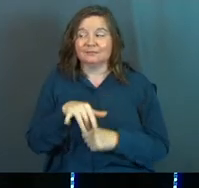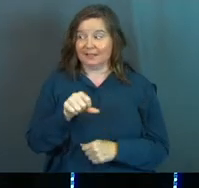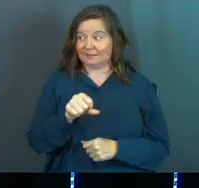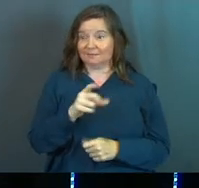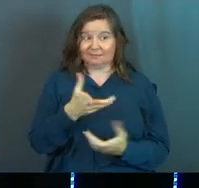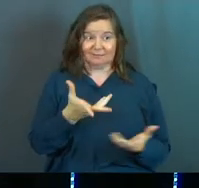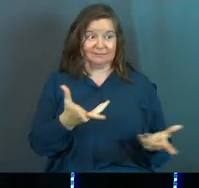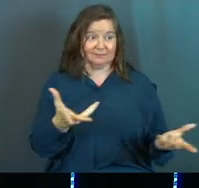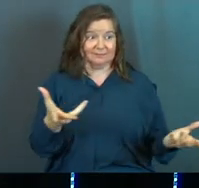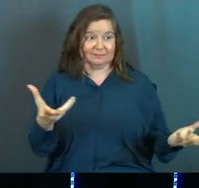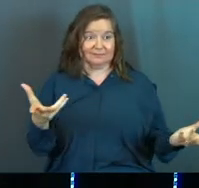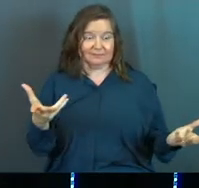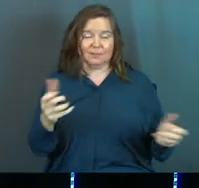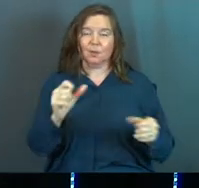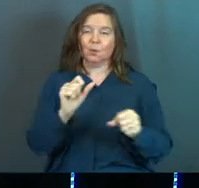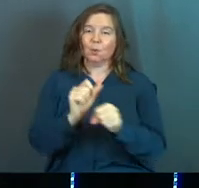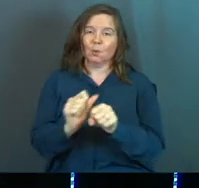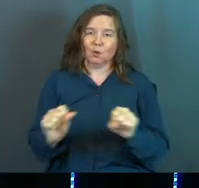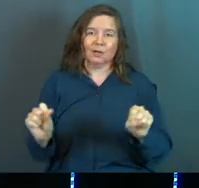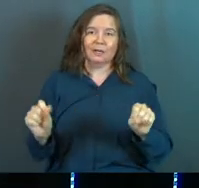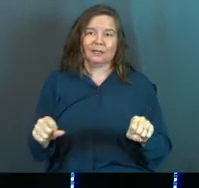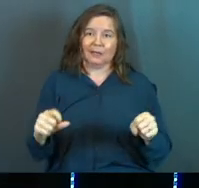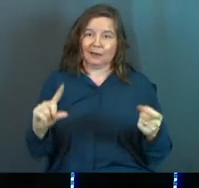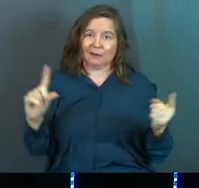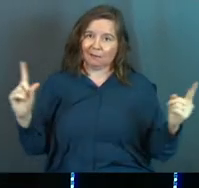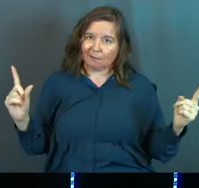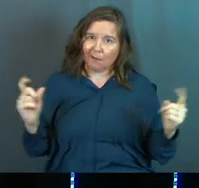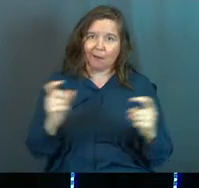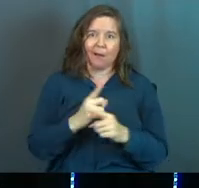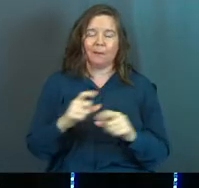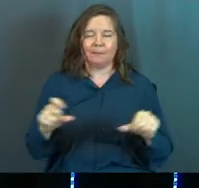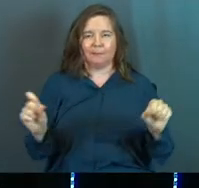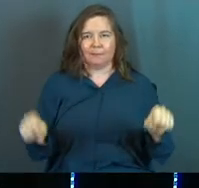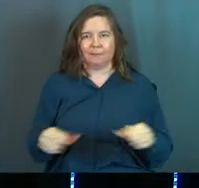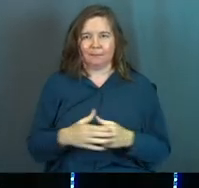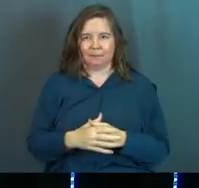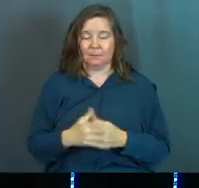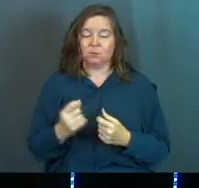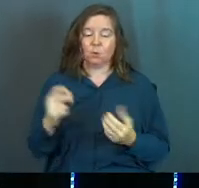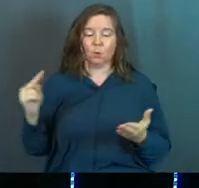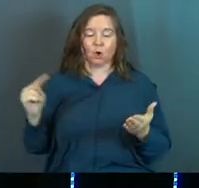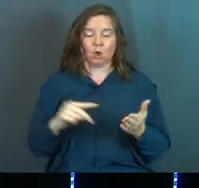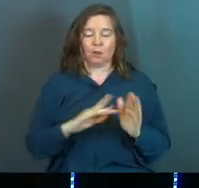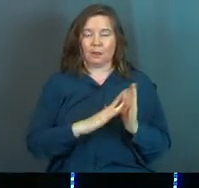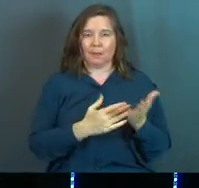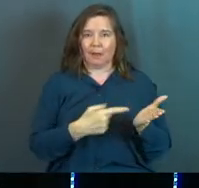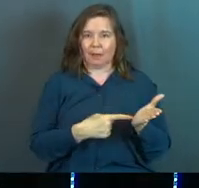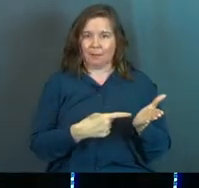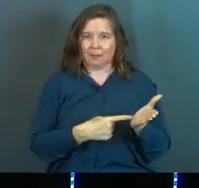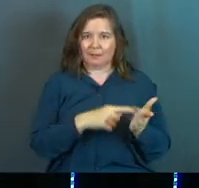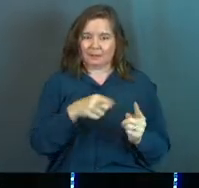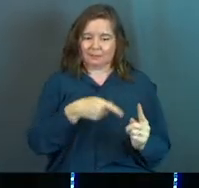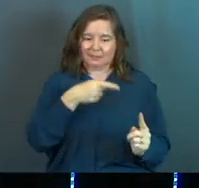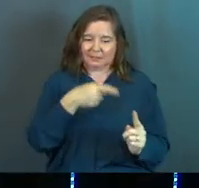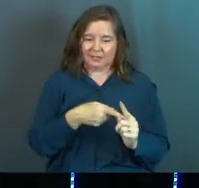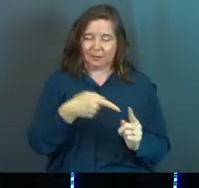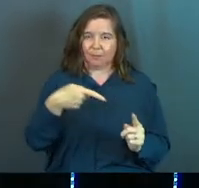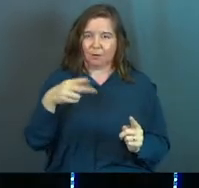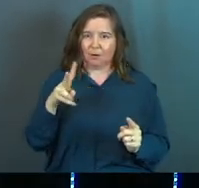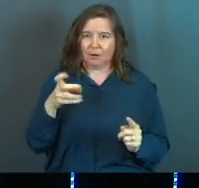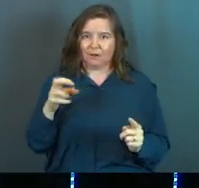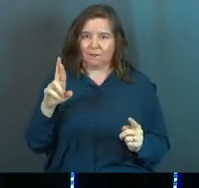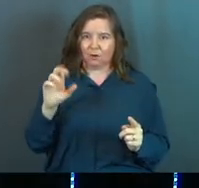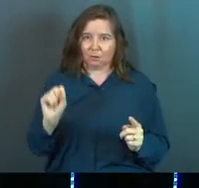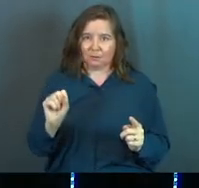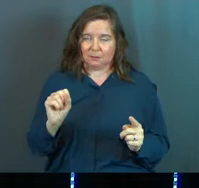Yes, work can be complicated, and so we're going to look at what the Bible has to say today, specifically Proverbs,